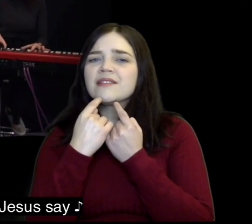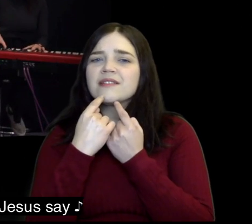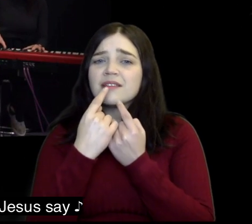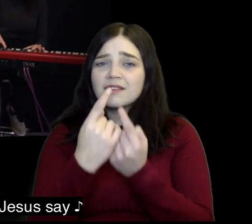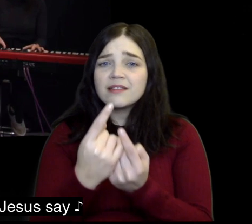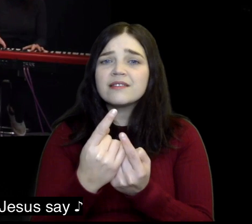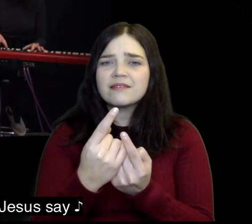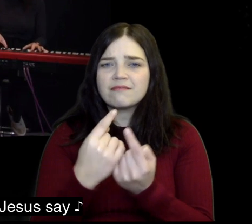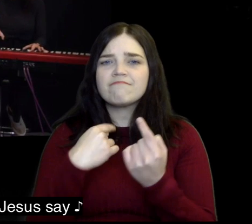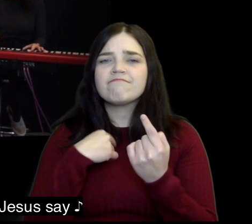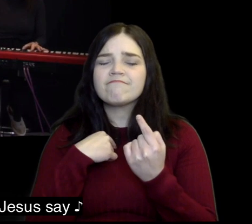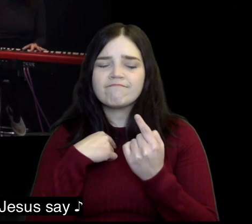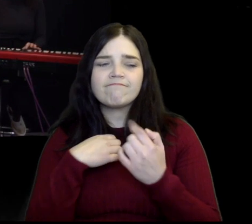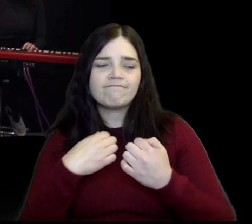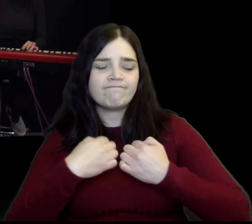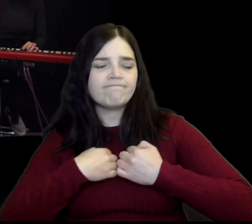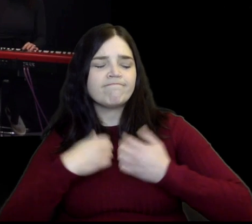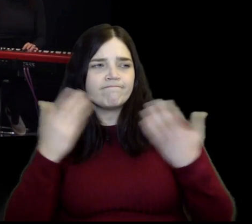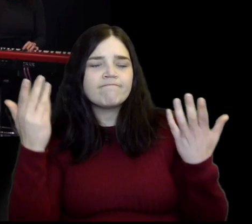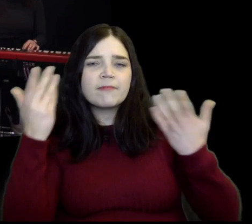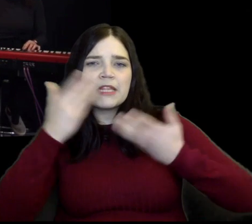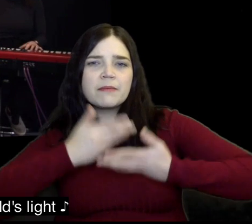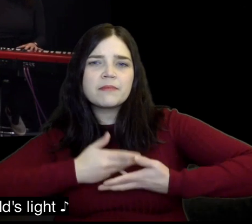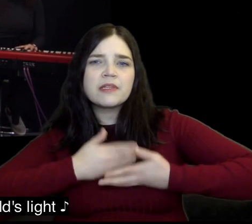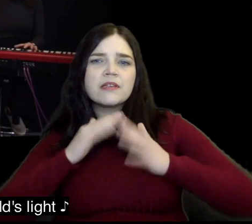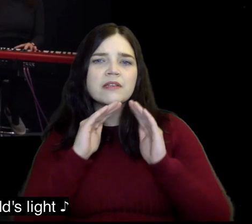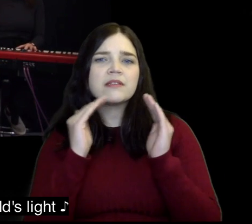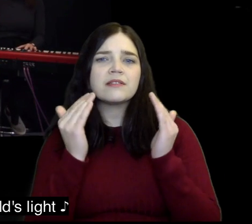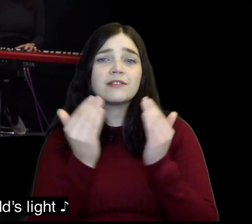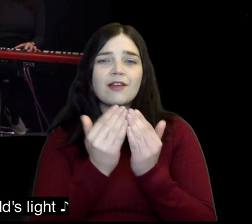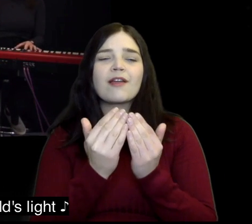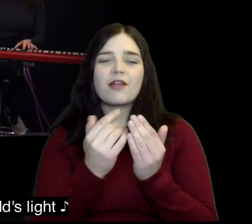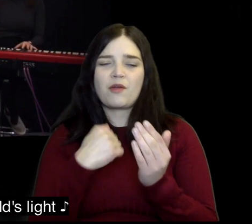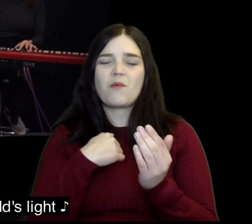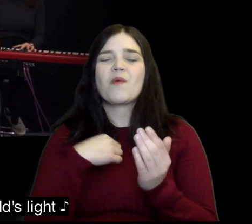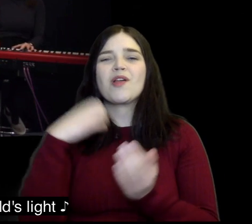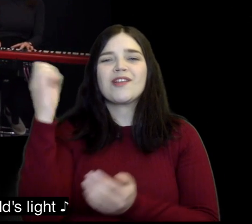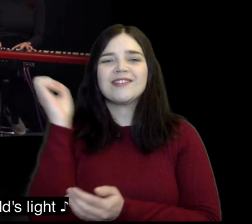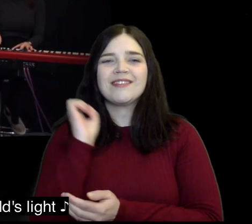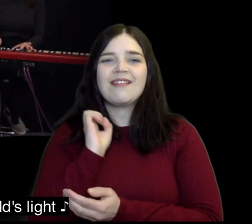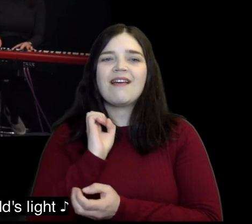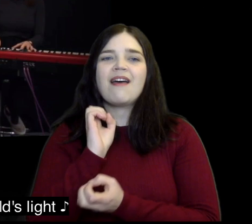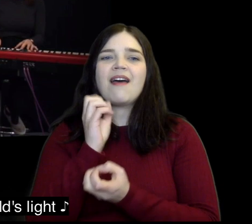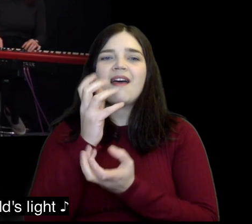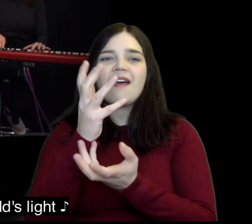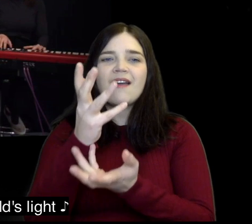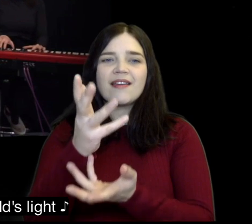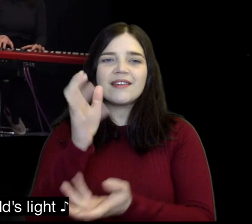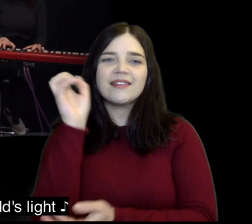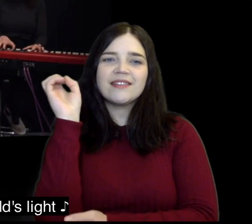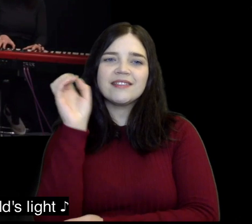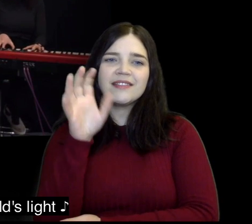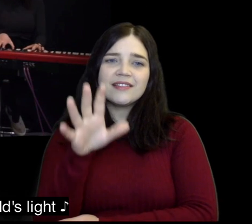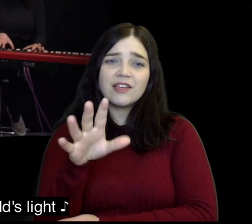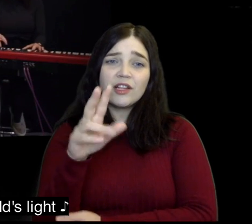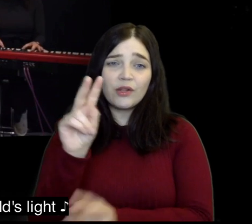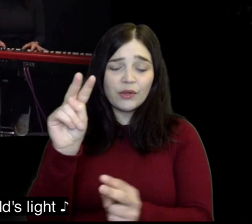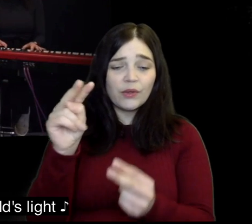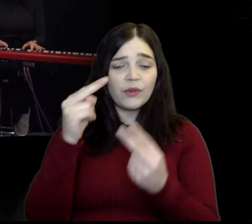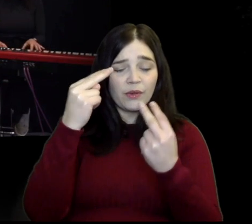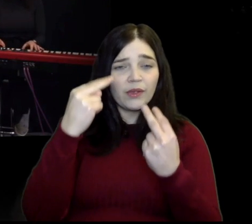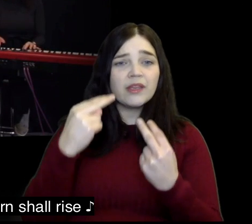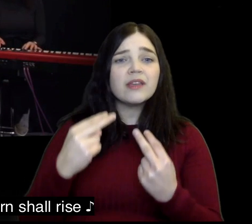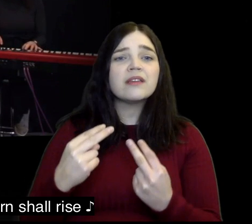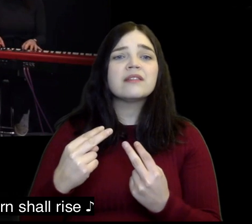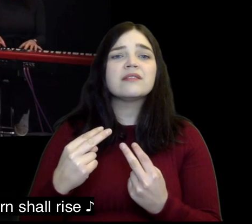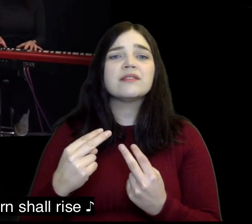heard the voice of Jesus say I am this